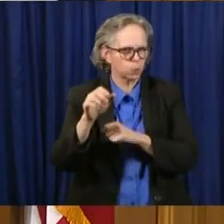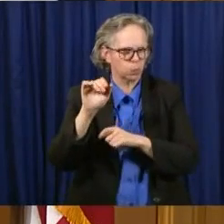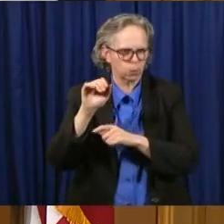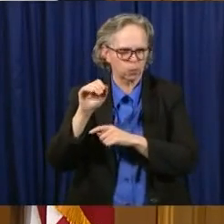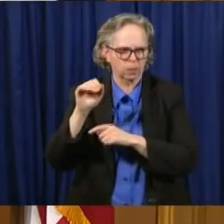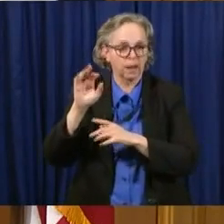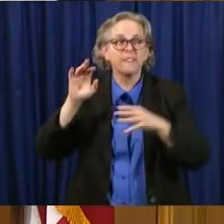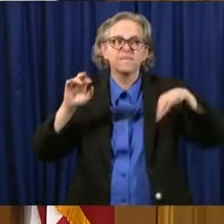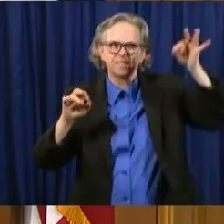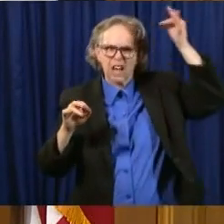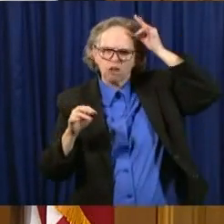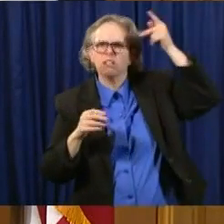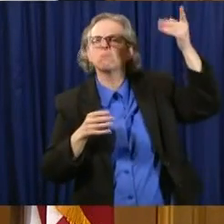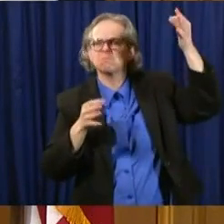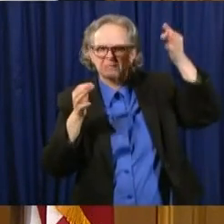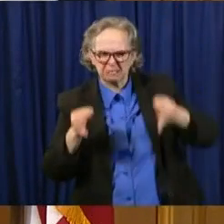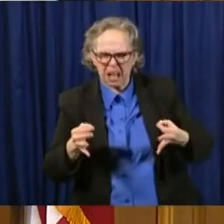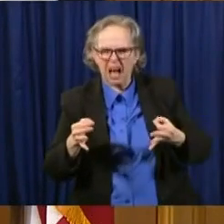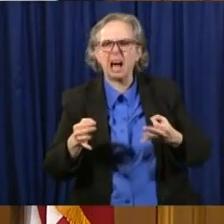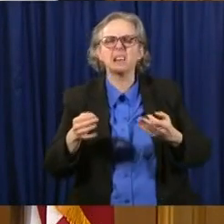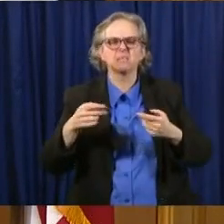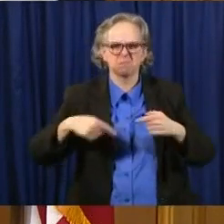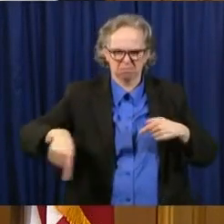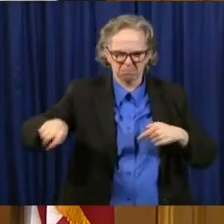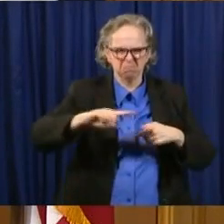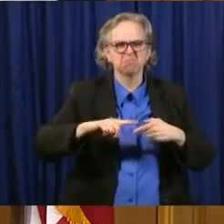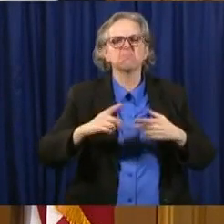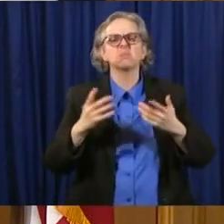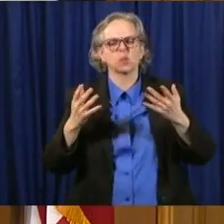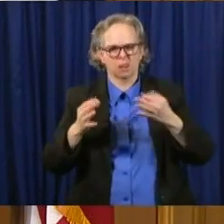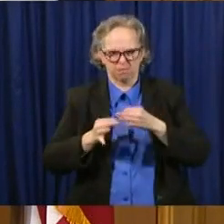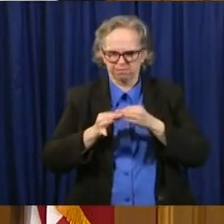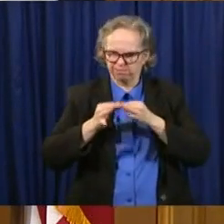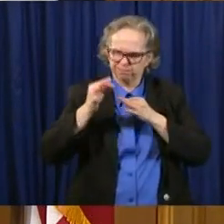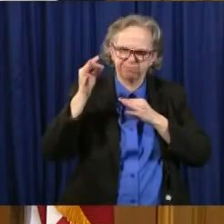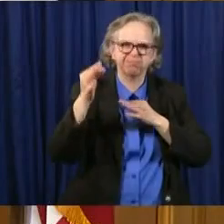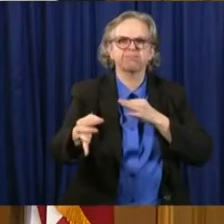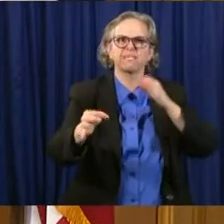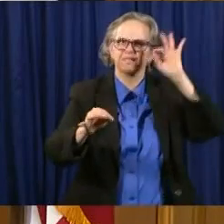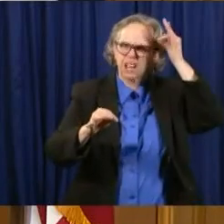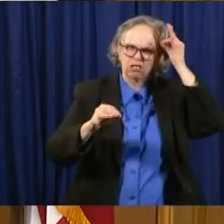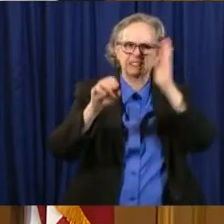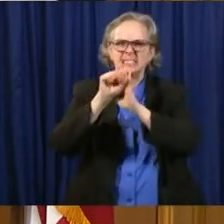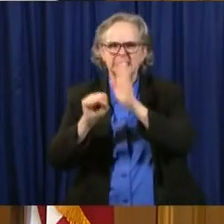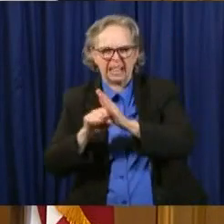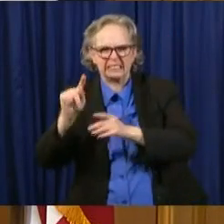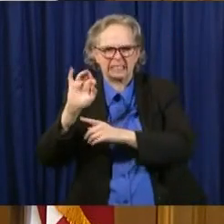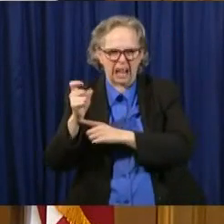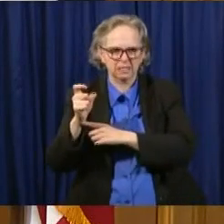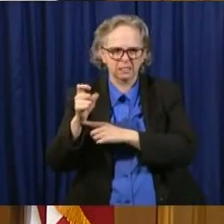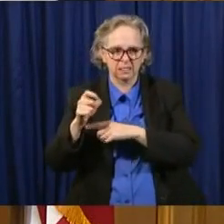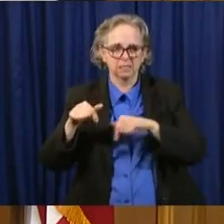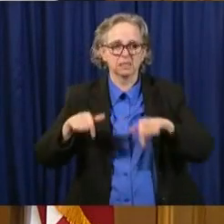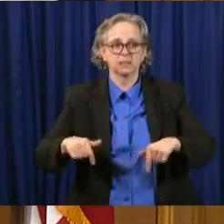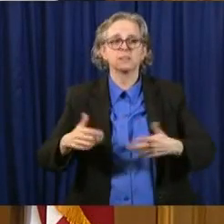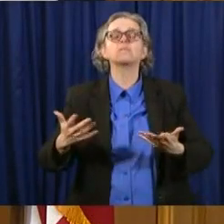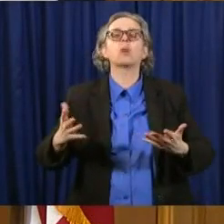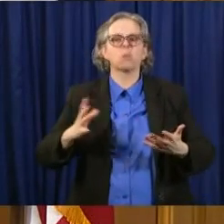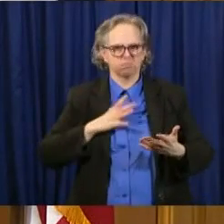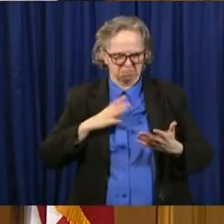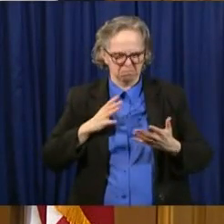uh, at the state level. Uh, I appreciate the General Assembly formally, formally extending Ohio's tax deadline.